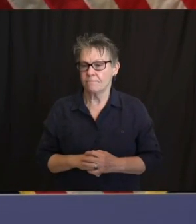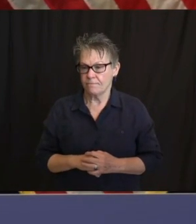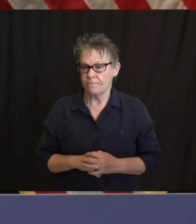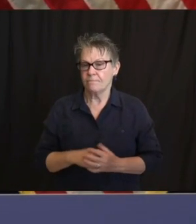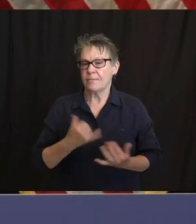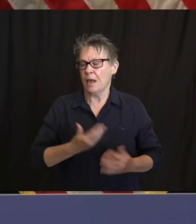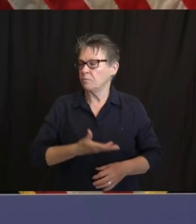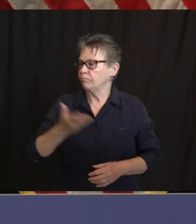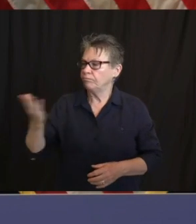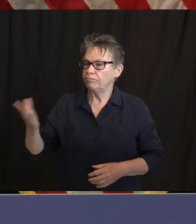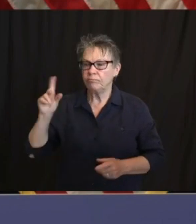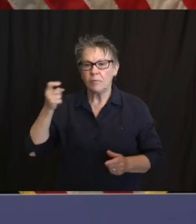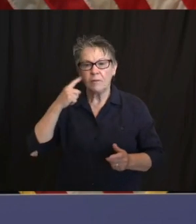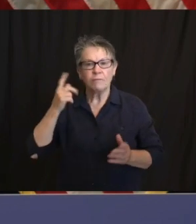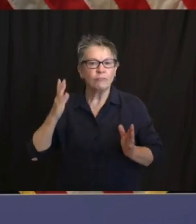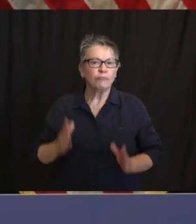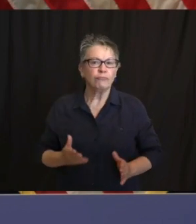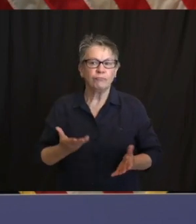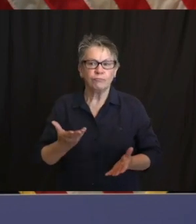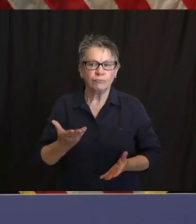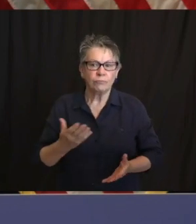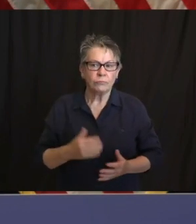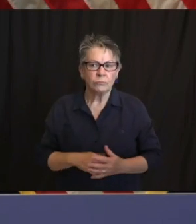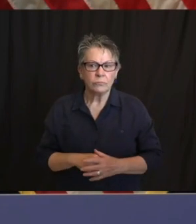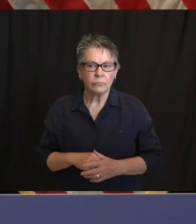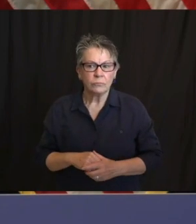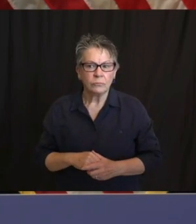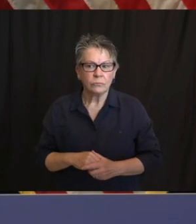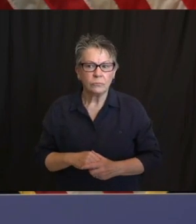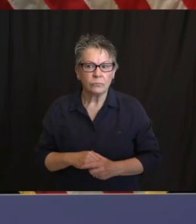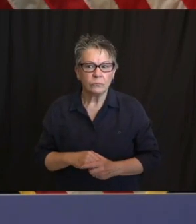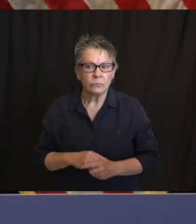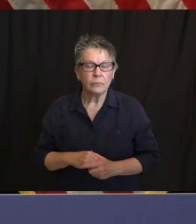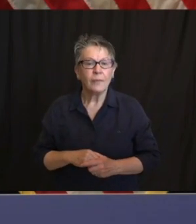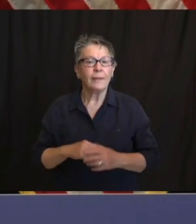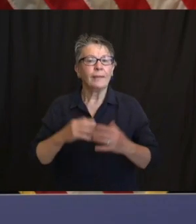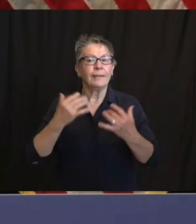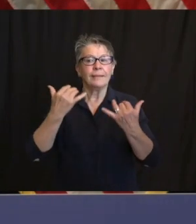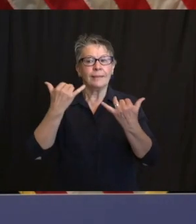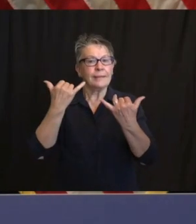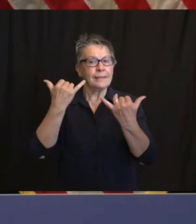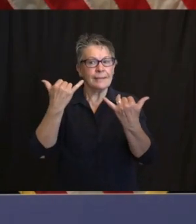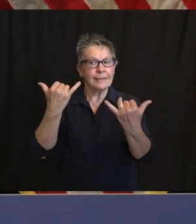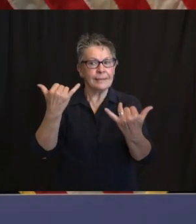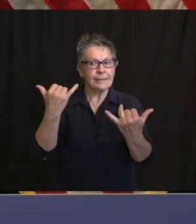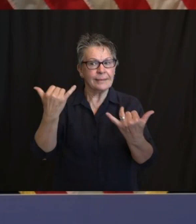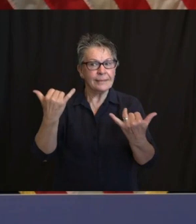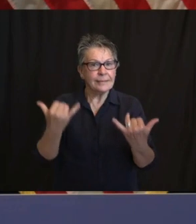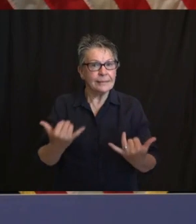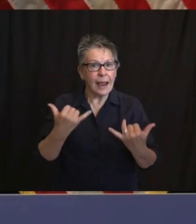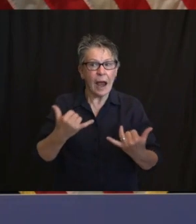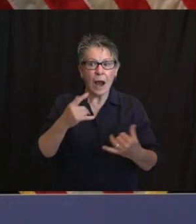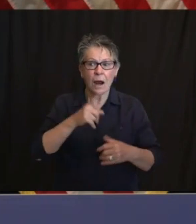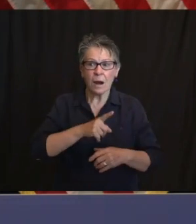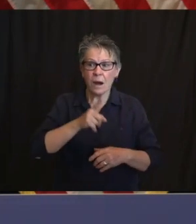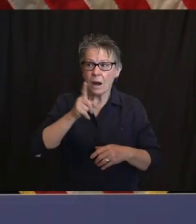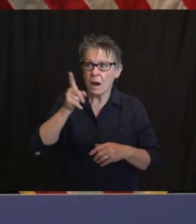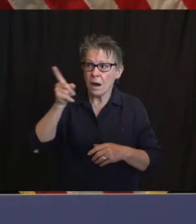George Floyd or whether it's through the disparate health data that you report every day along racial lines.